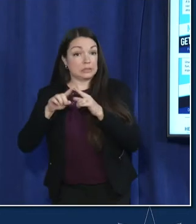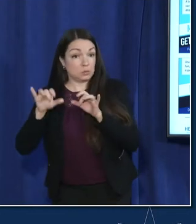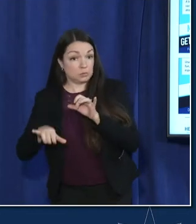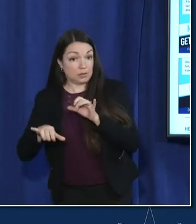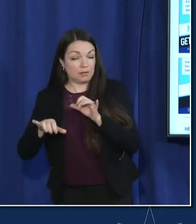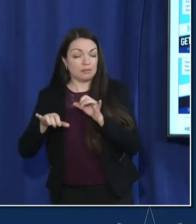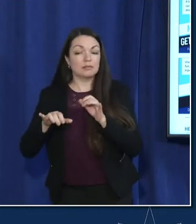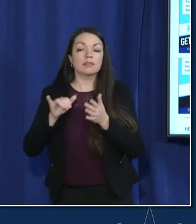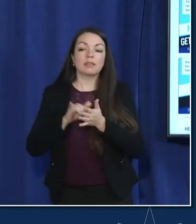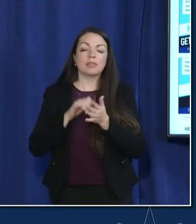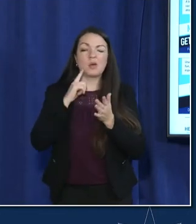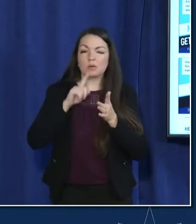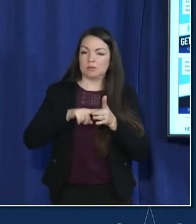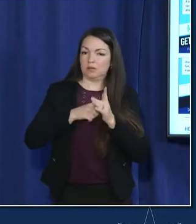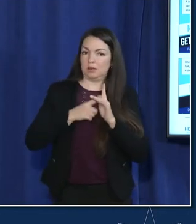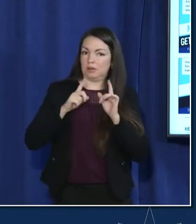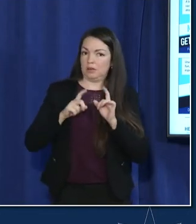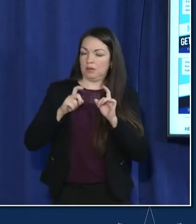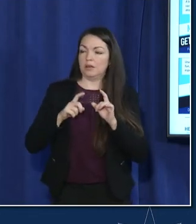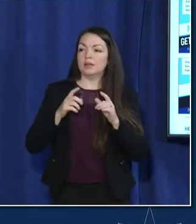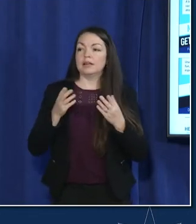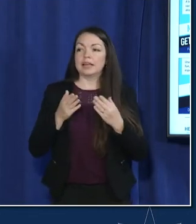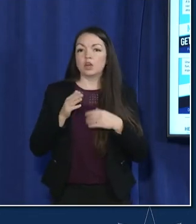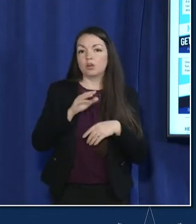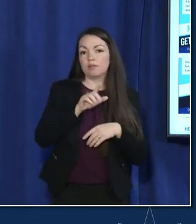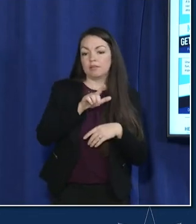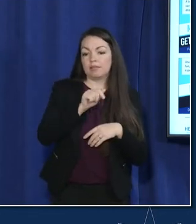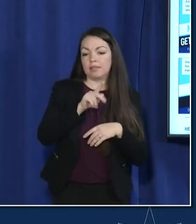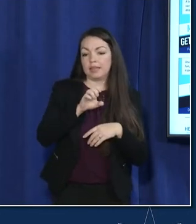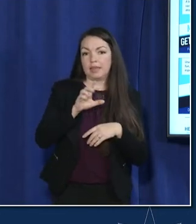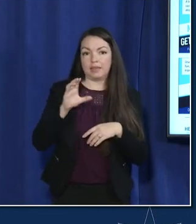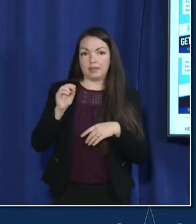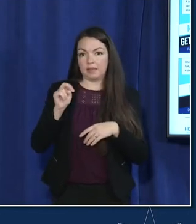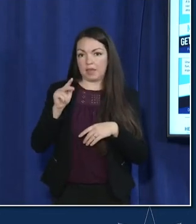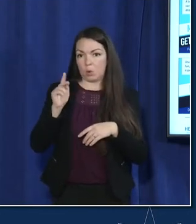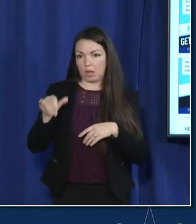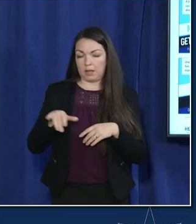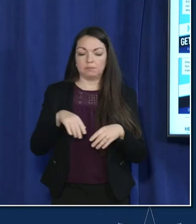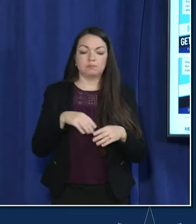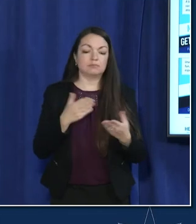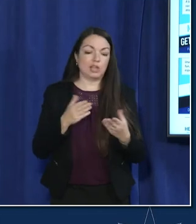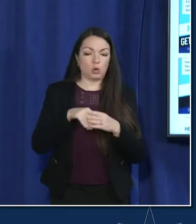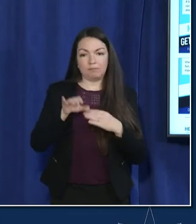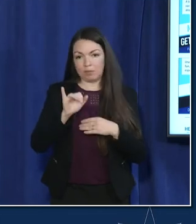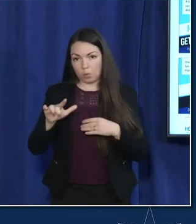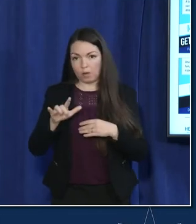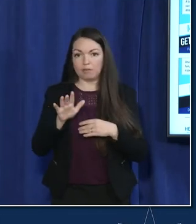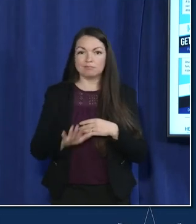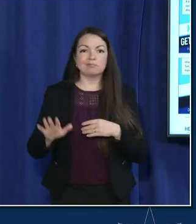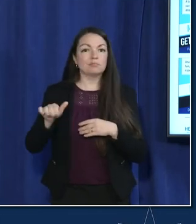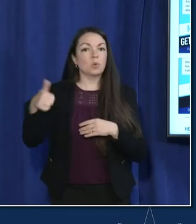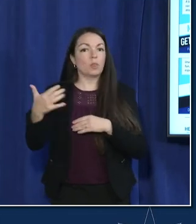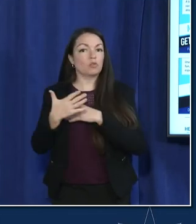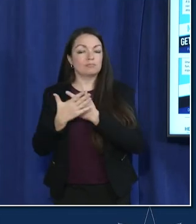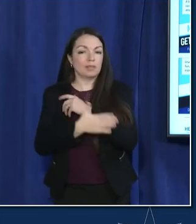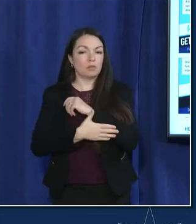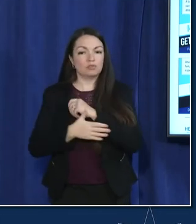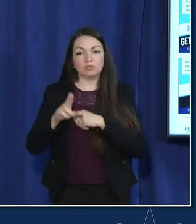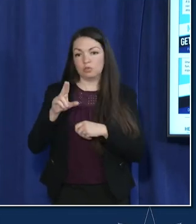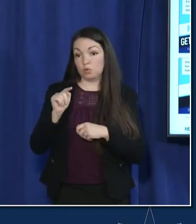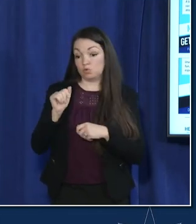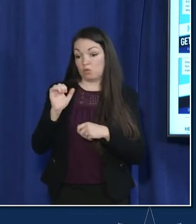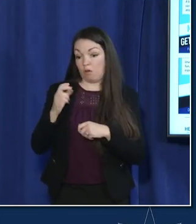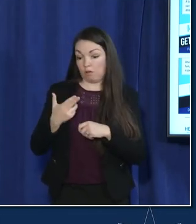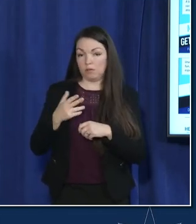that was piloted here in lake county in illinois as well as locations throughout the country including utah where students